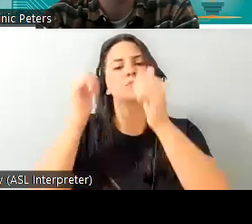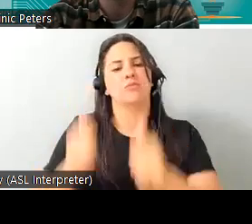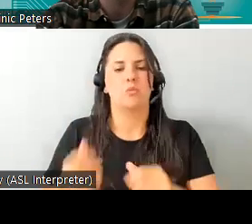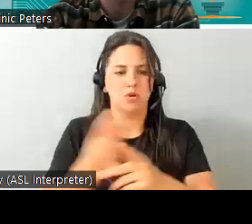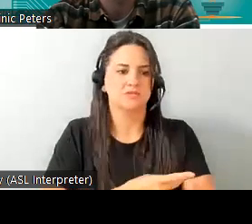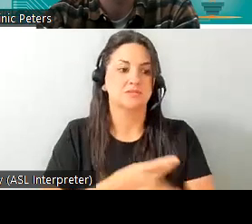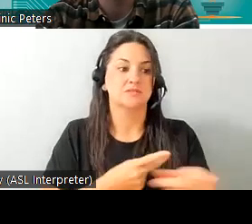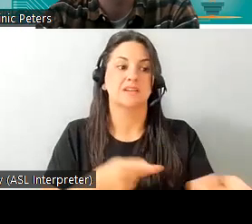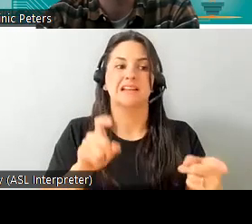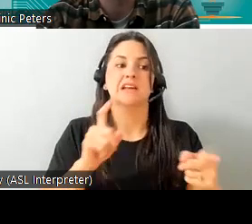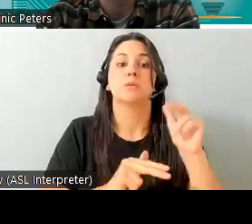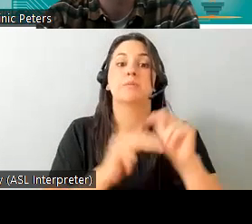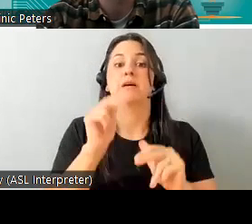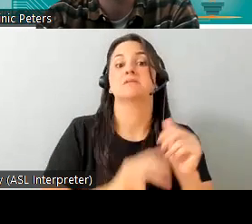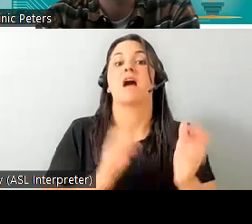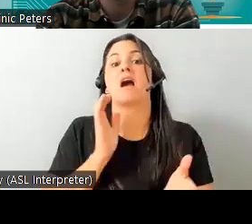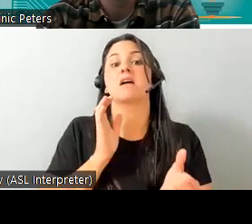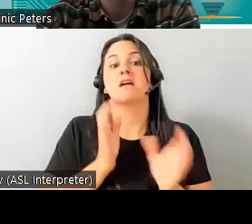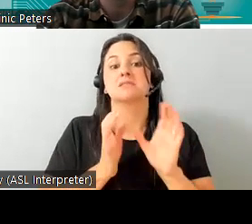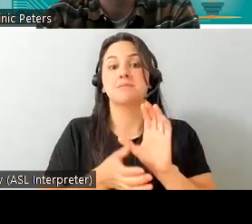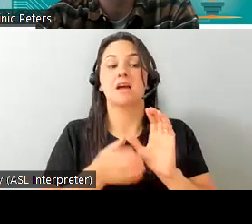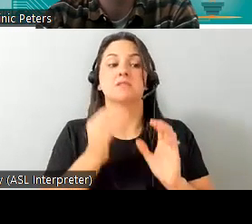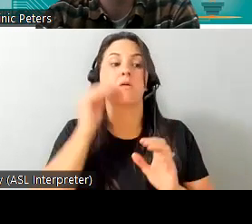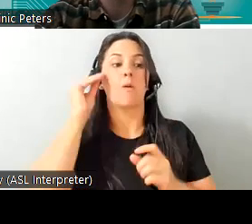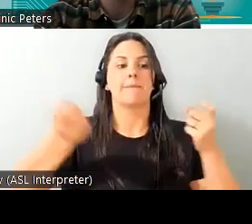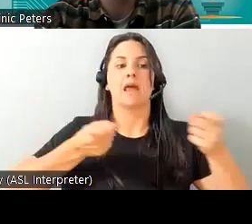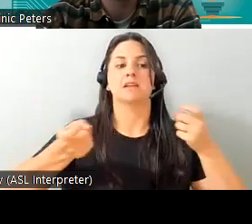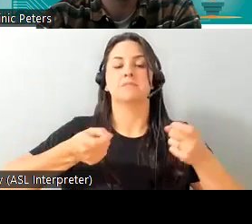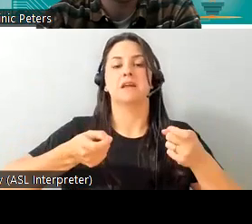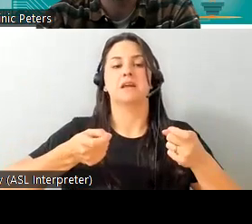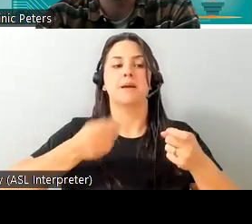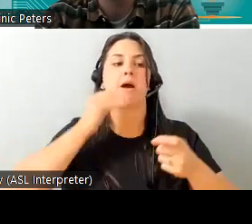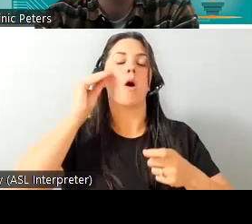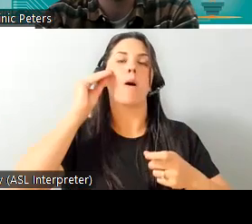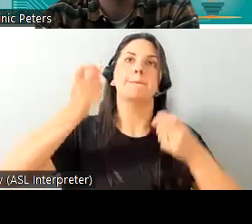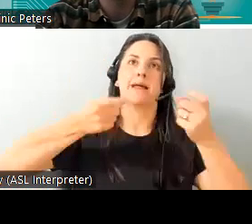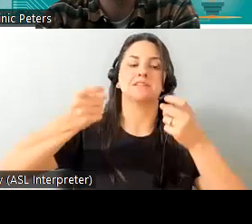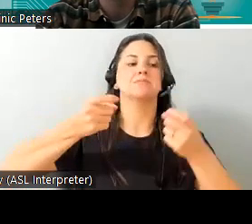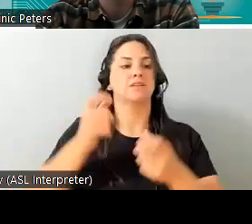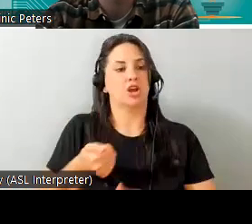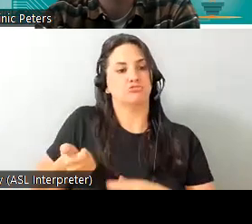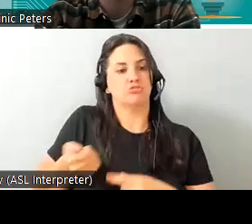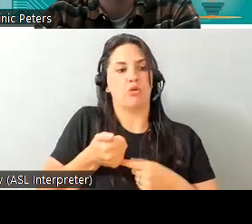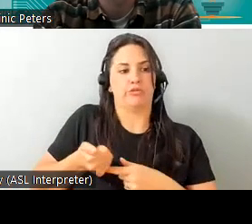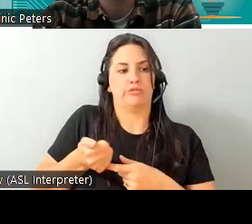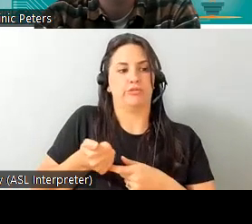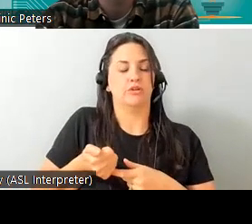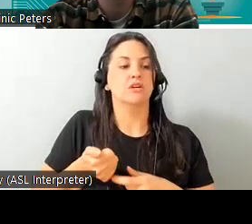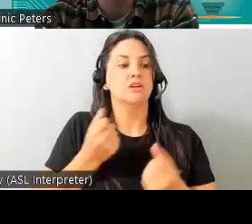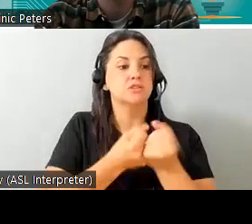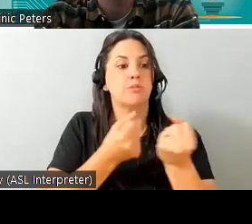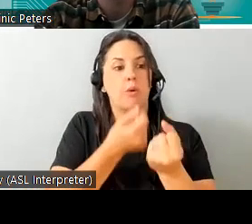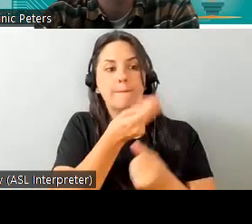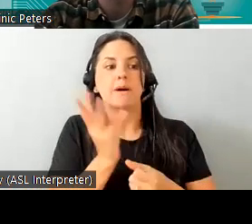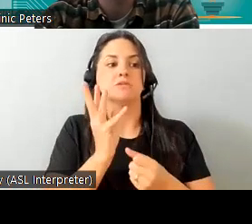a customized home management controller just speaking about some of the high level requirements you know it should support multiple